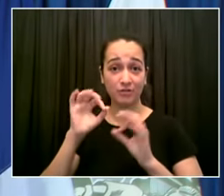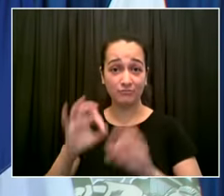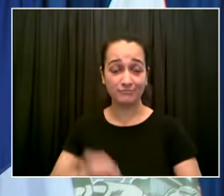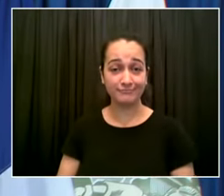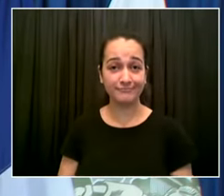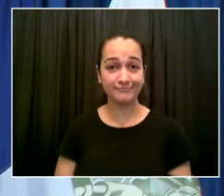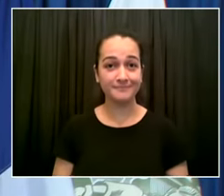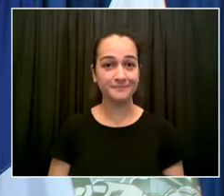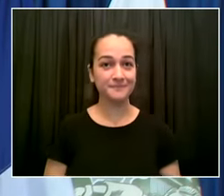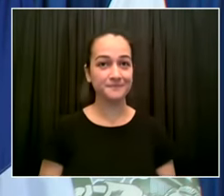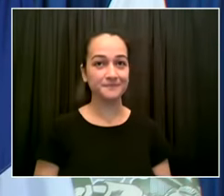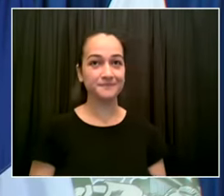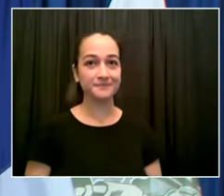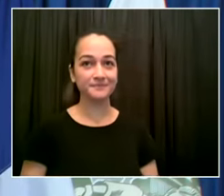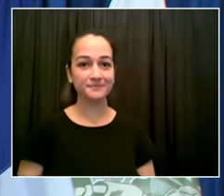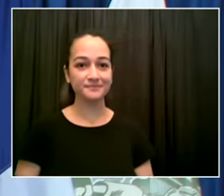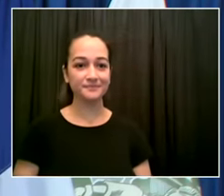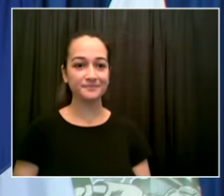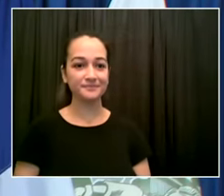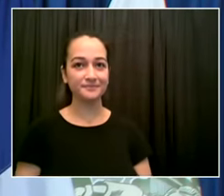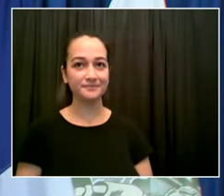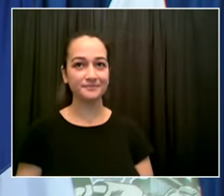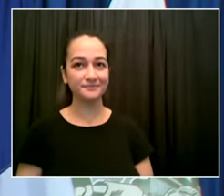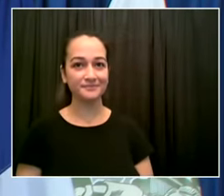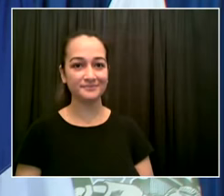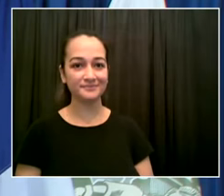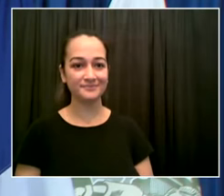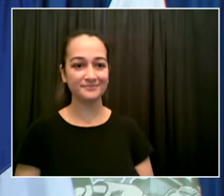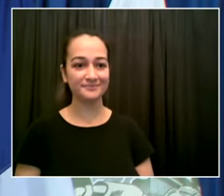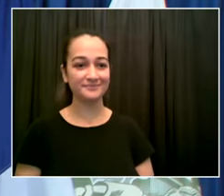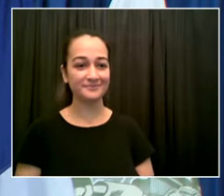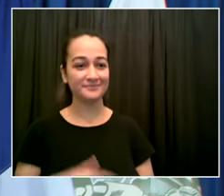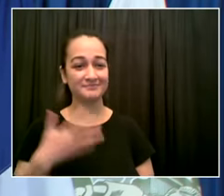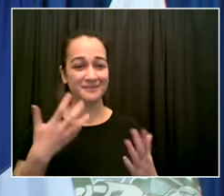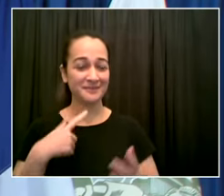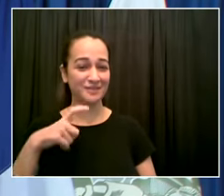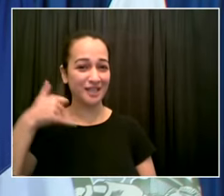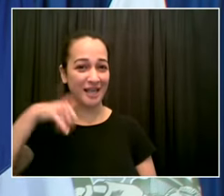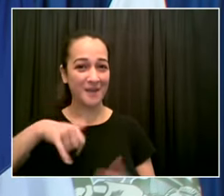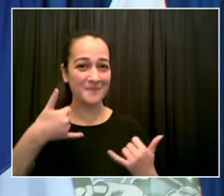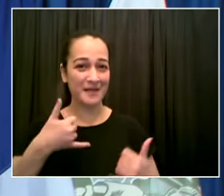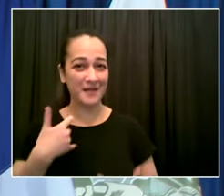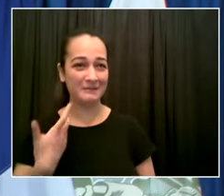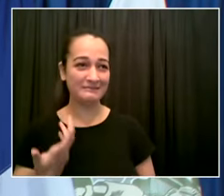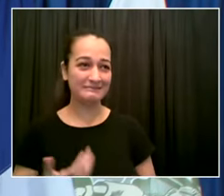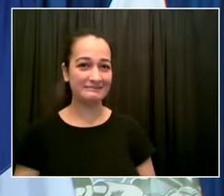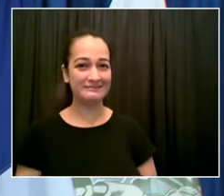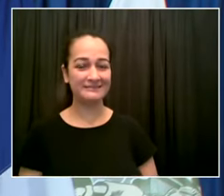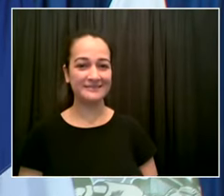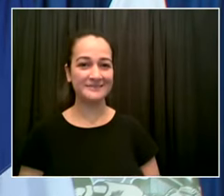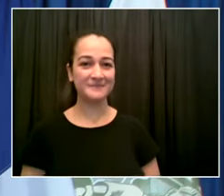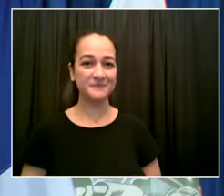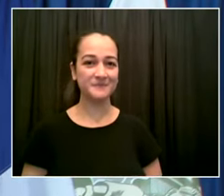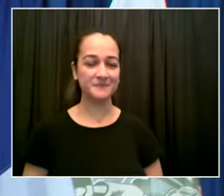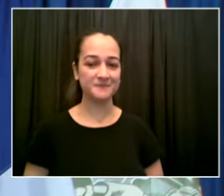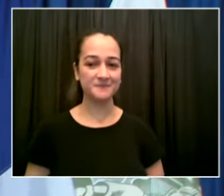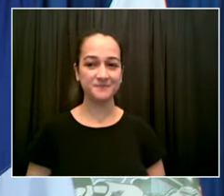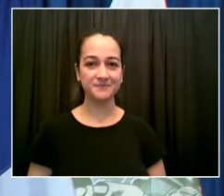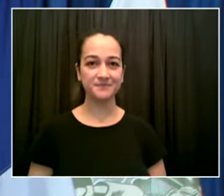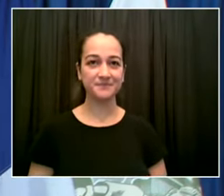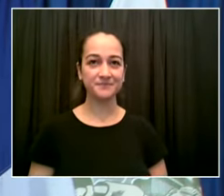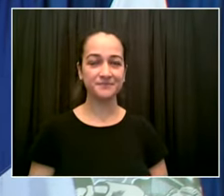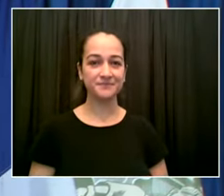that's really quite an honor thank you james appreciate it um on remote